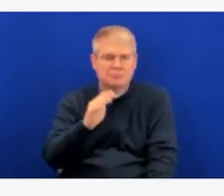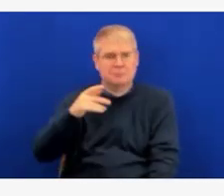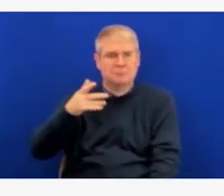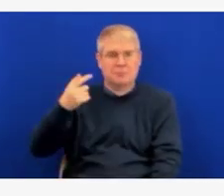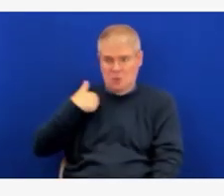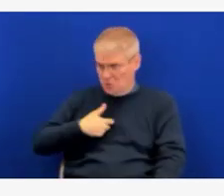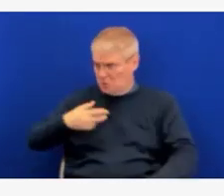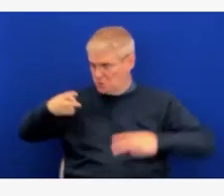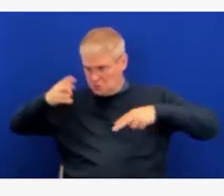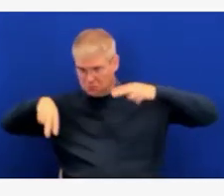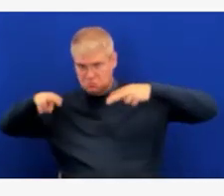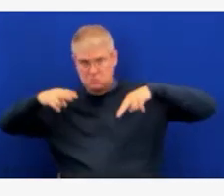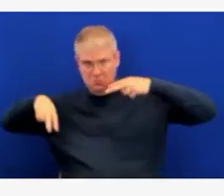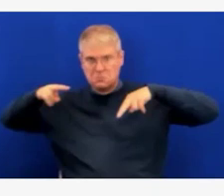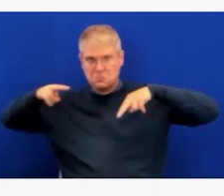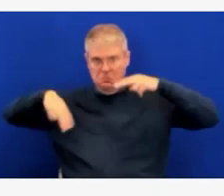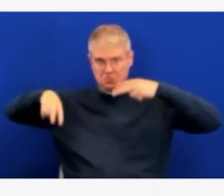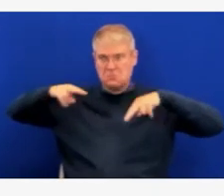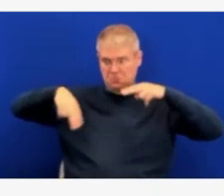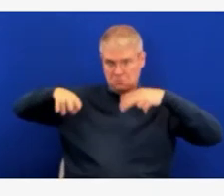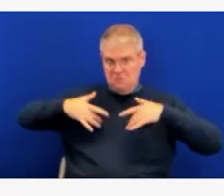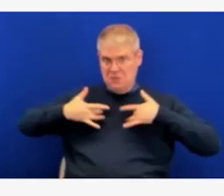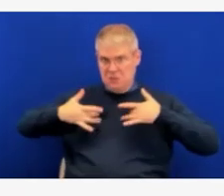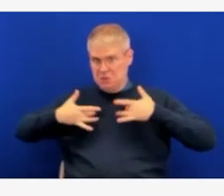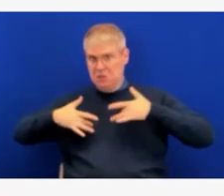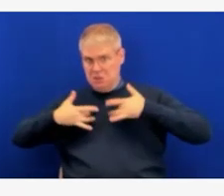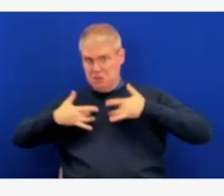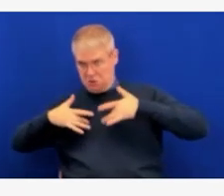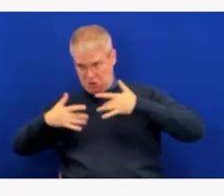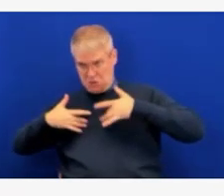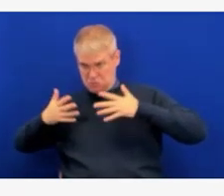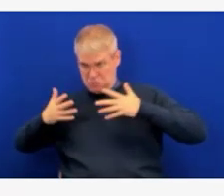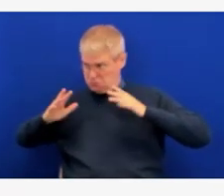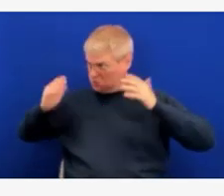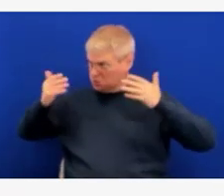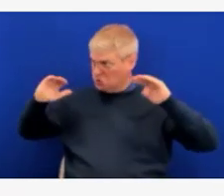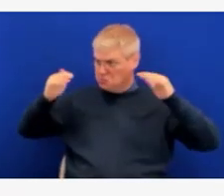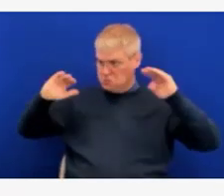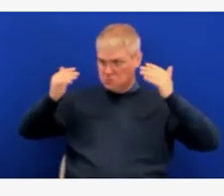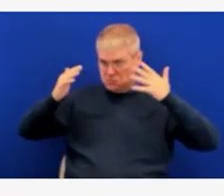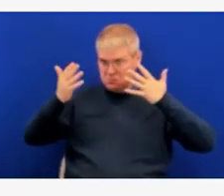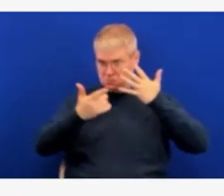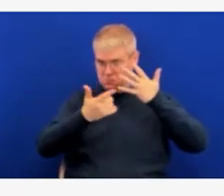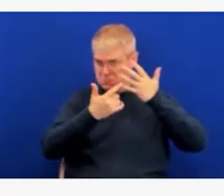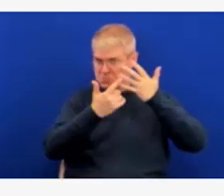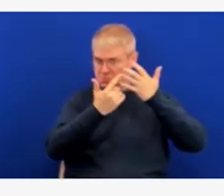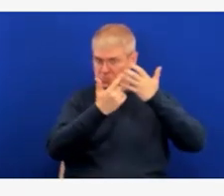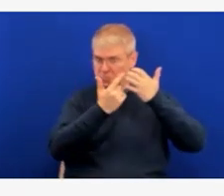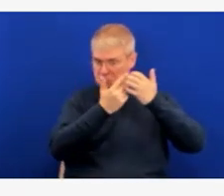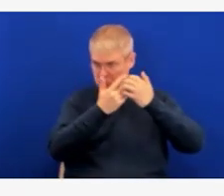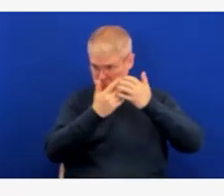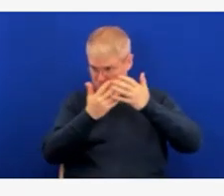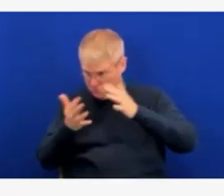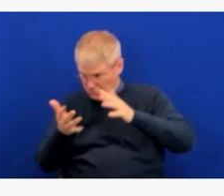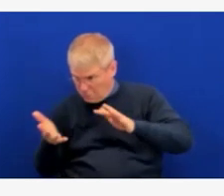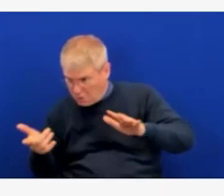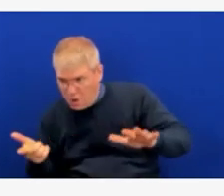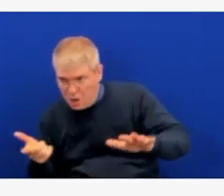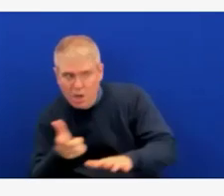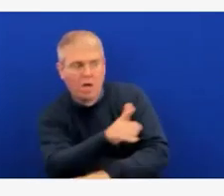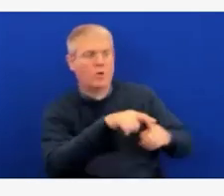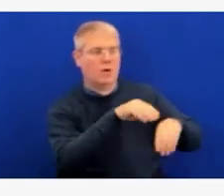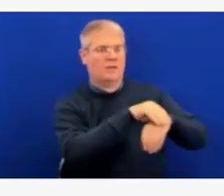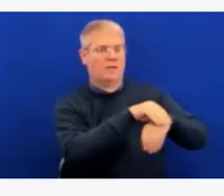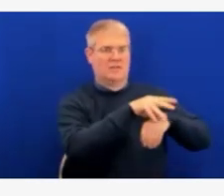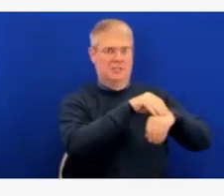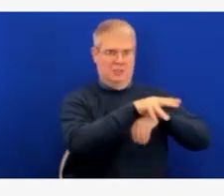which I guess at that point should have been called the deactivation advisory committee. We'll have a debate about whether it's time or not. They'll make a